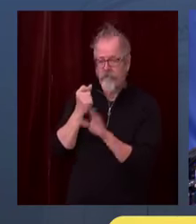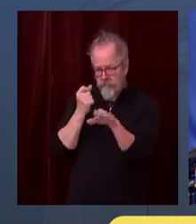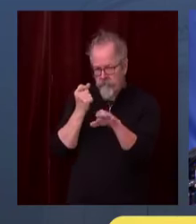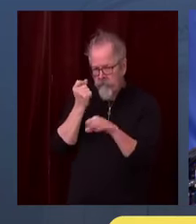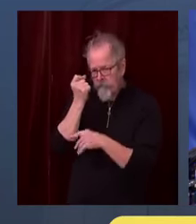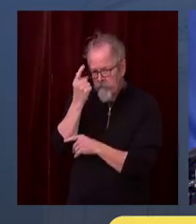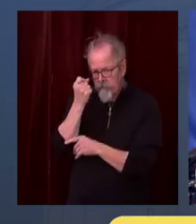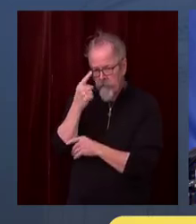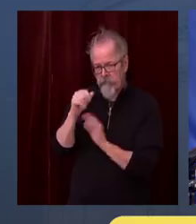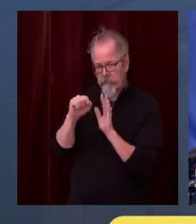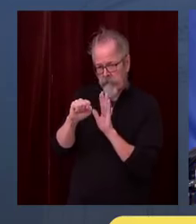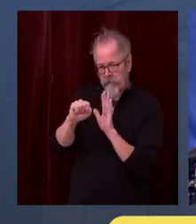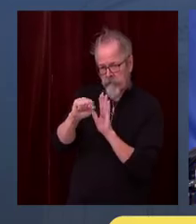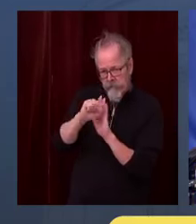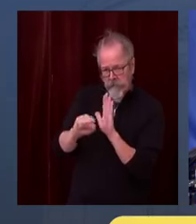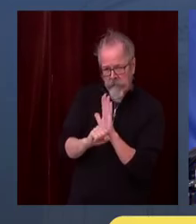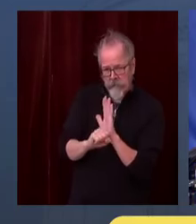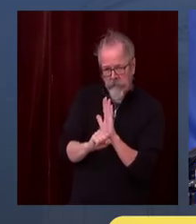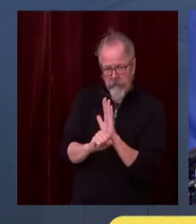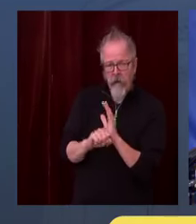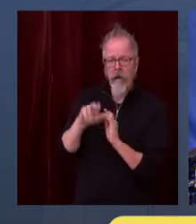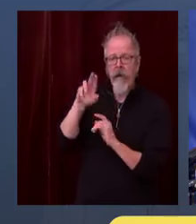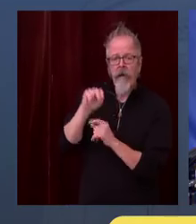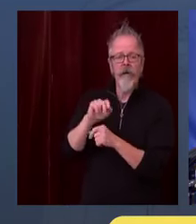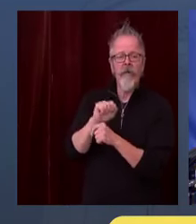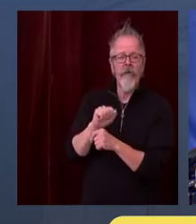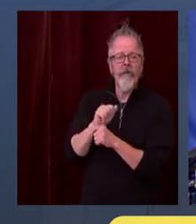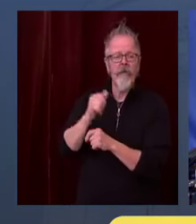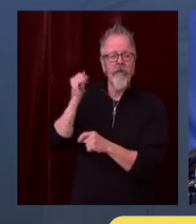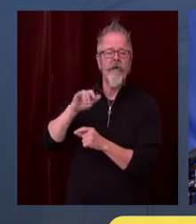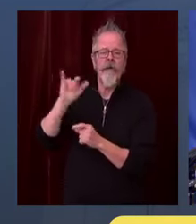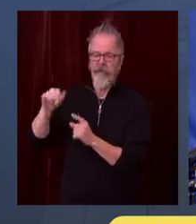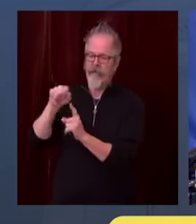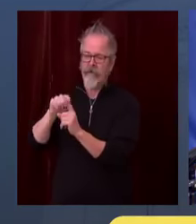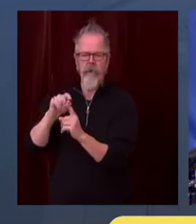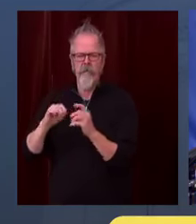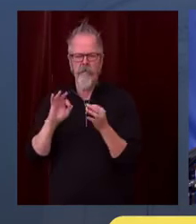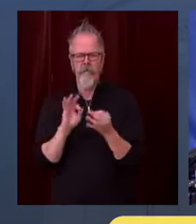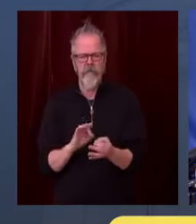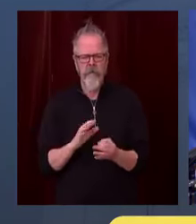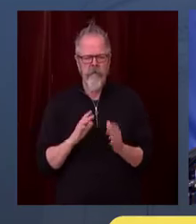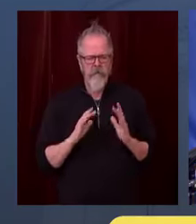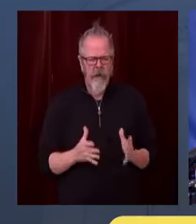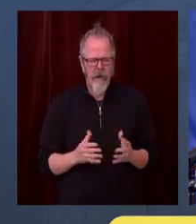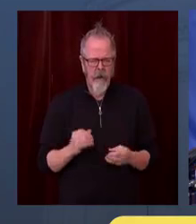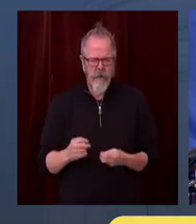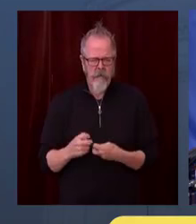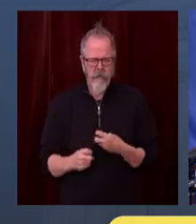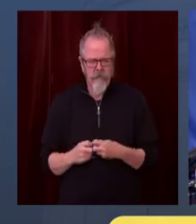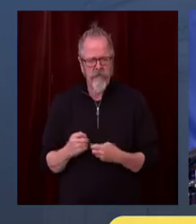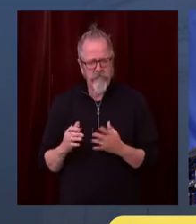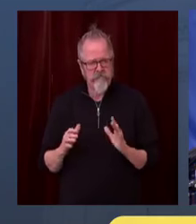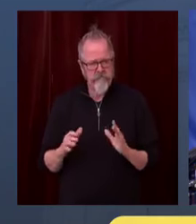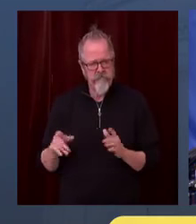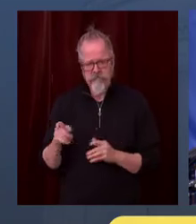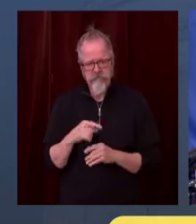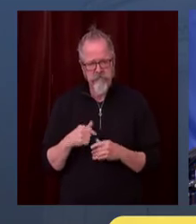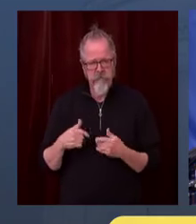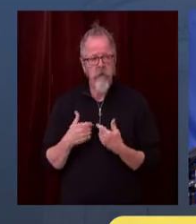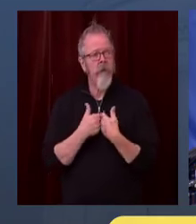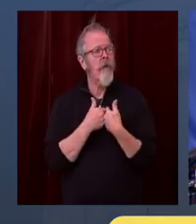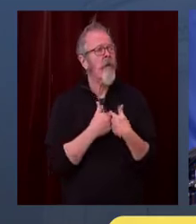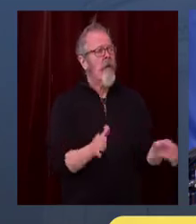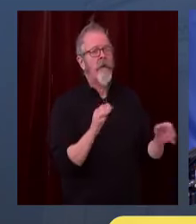The dollars are there to do this. People do not have to worry that the unemployment insurance suddenly would not be able to finance these